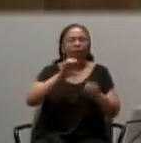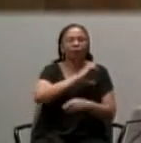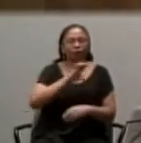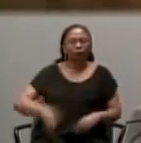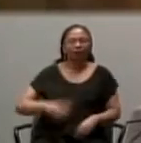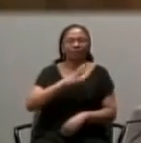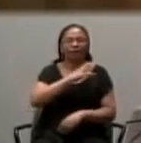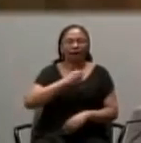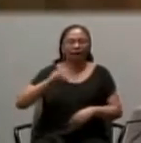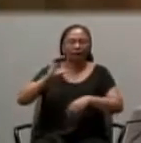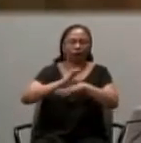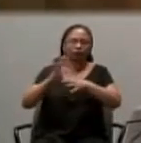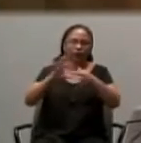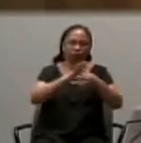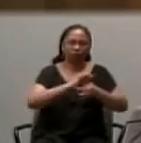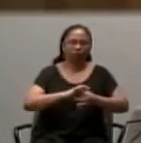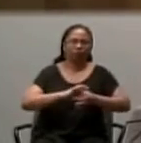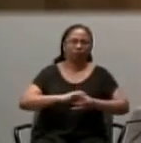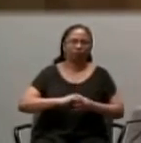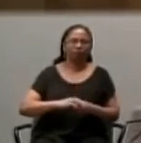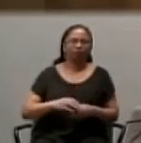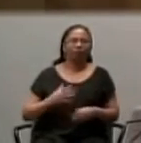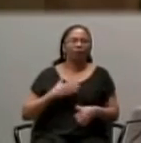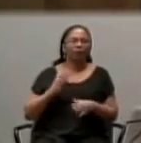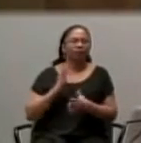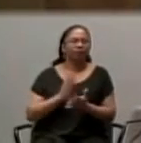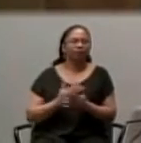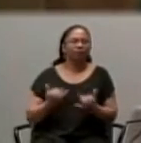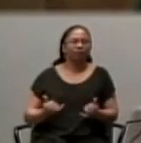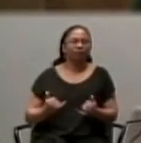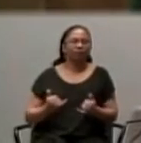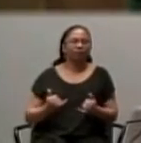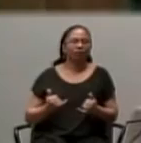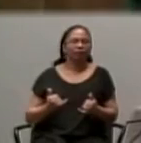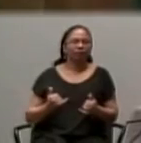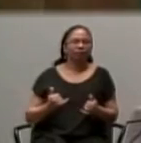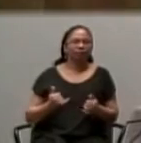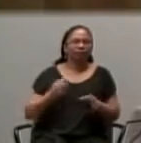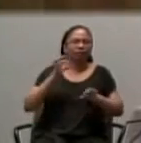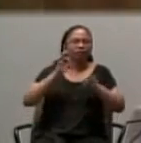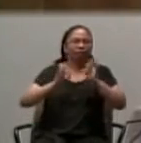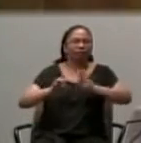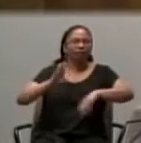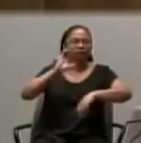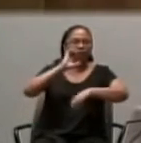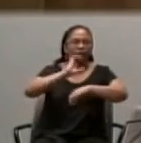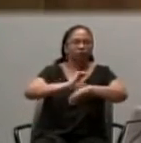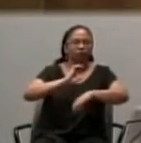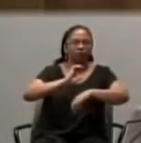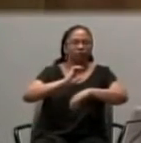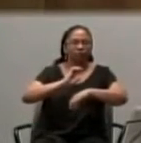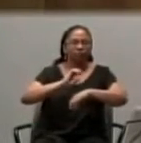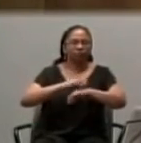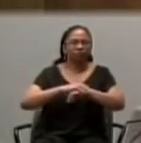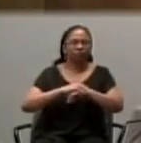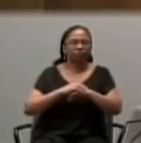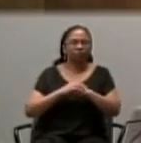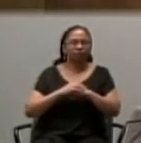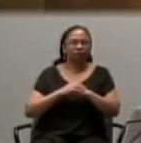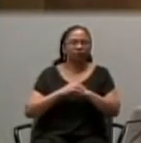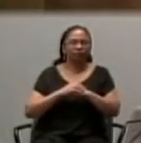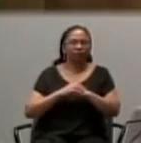And I will end then, With this instruction. That is why, The church is very clear, And